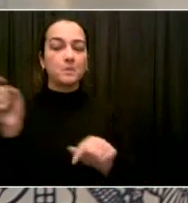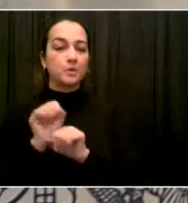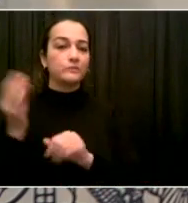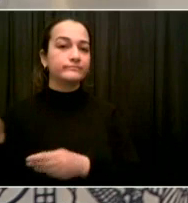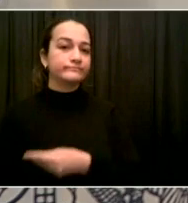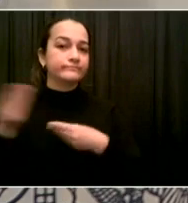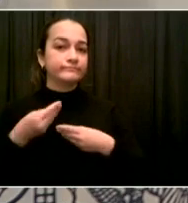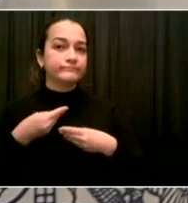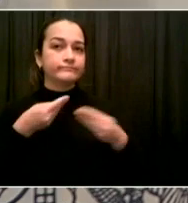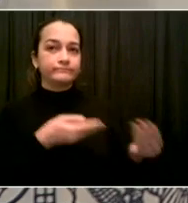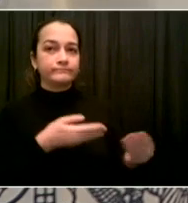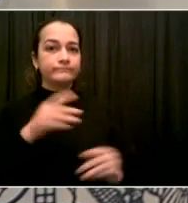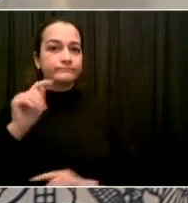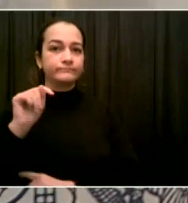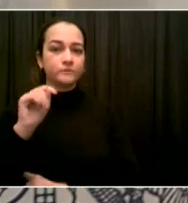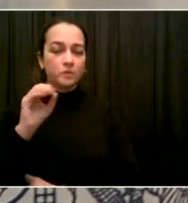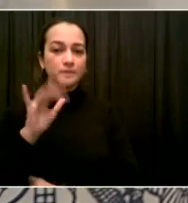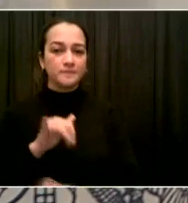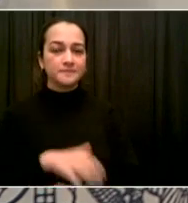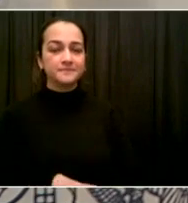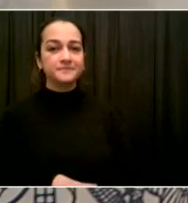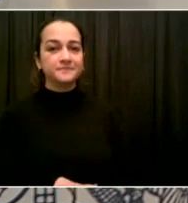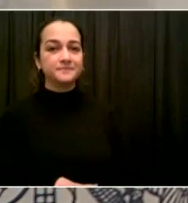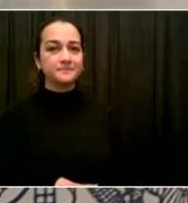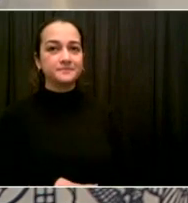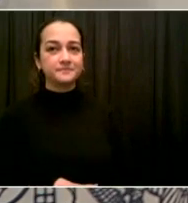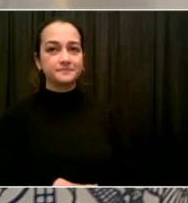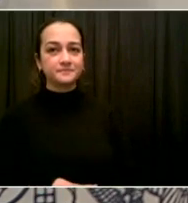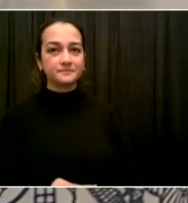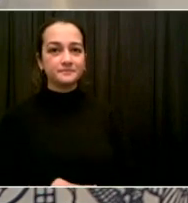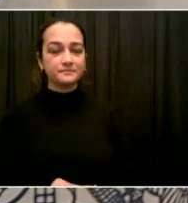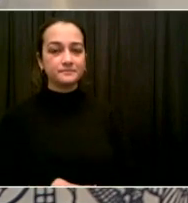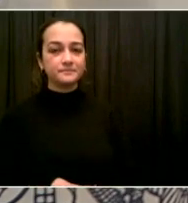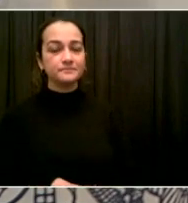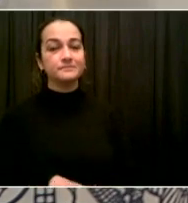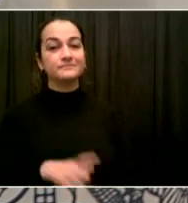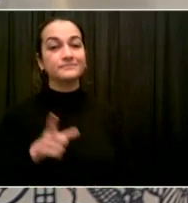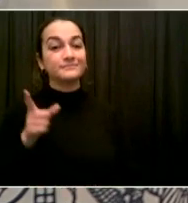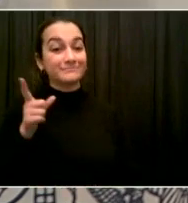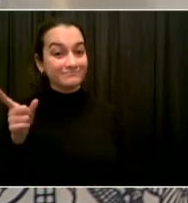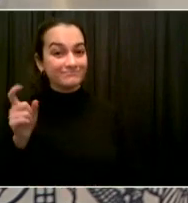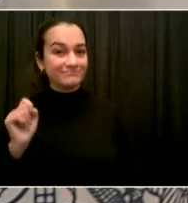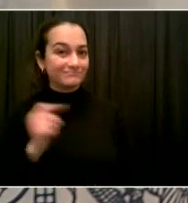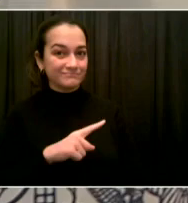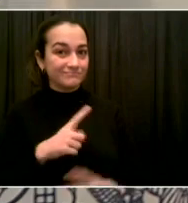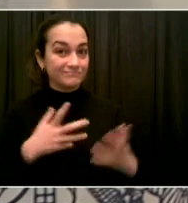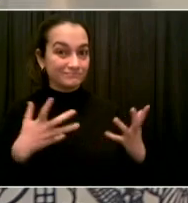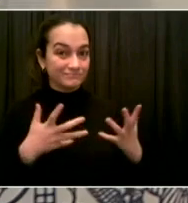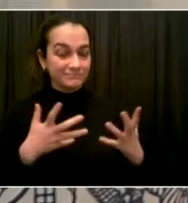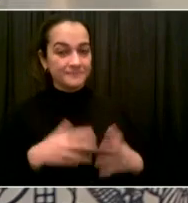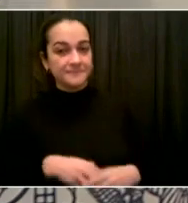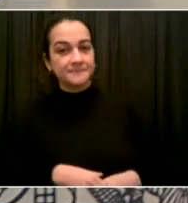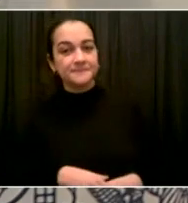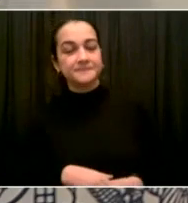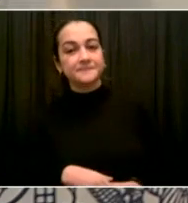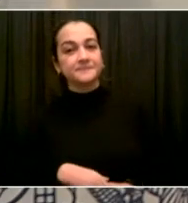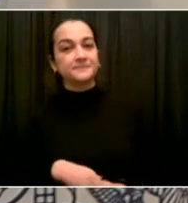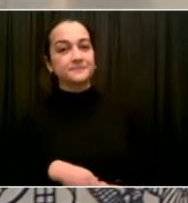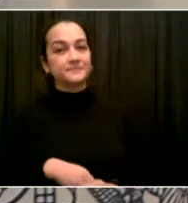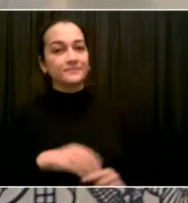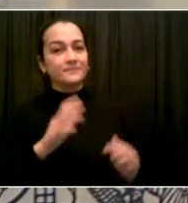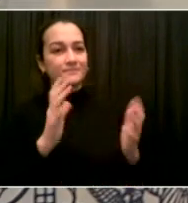What are the specific criteria for more drastic actions, including capacity limits